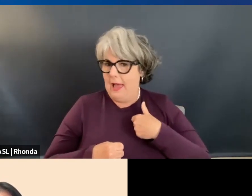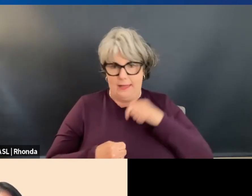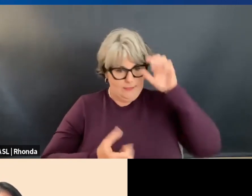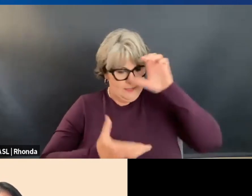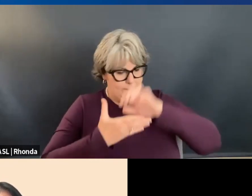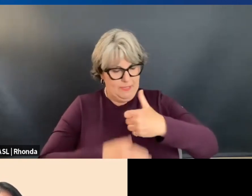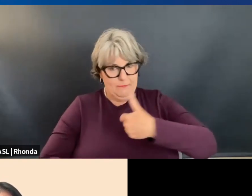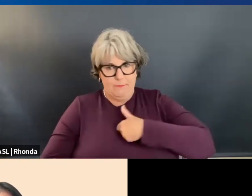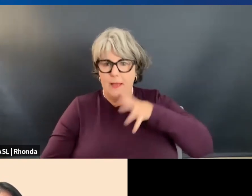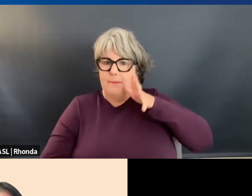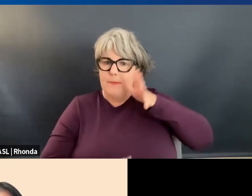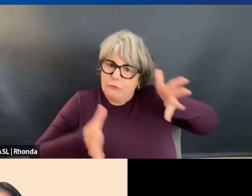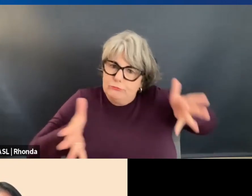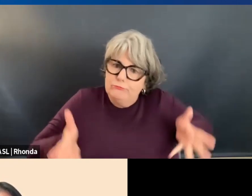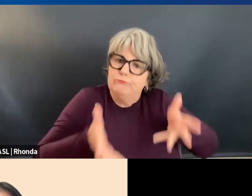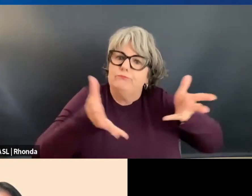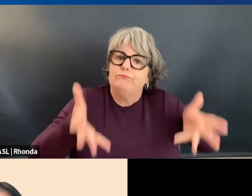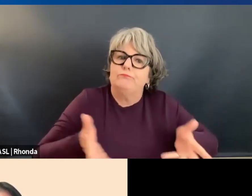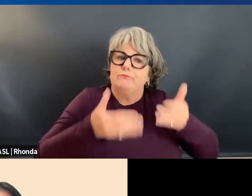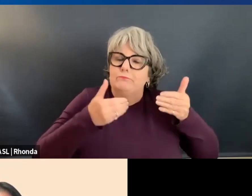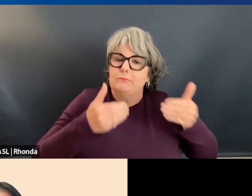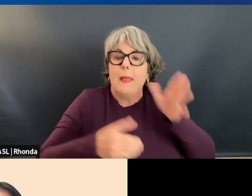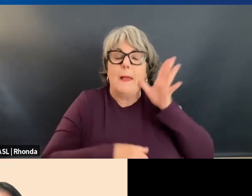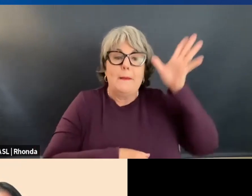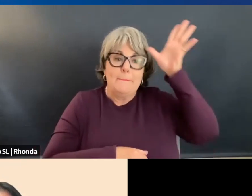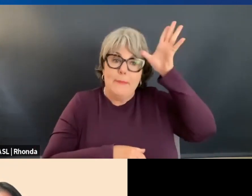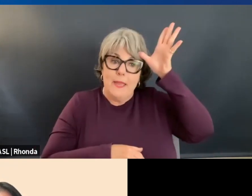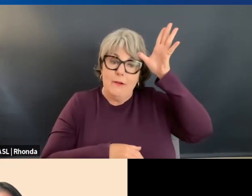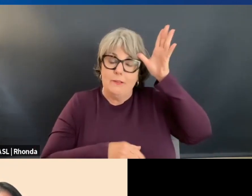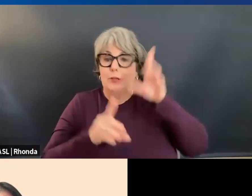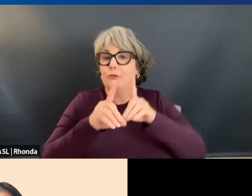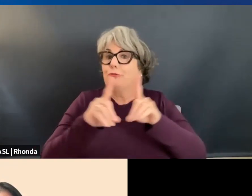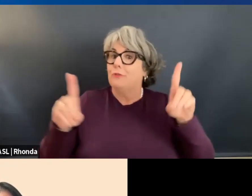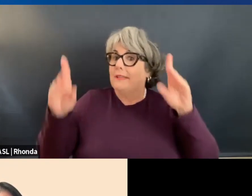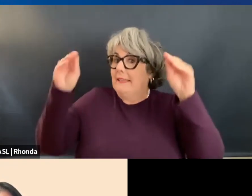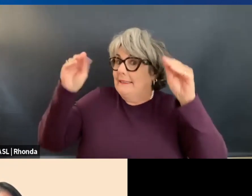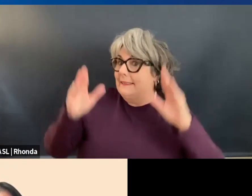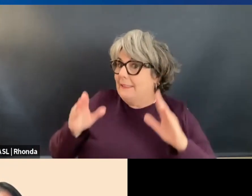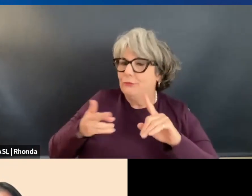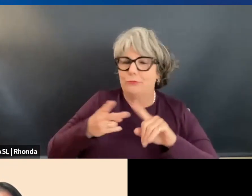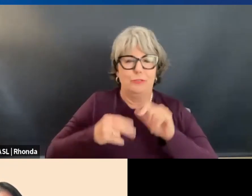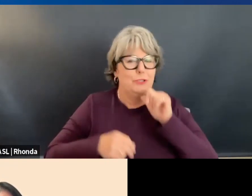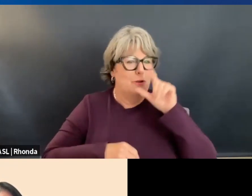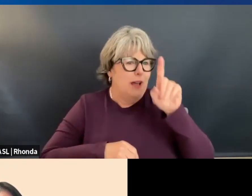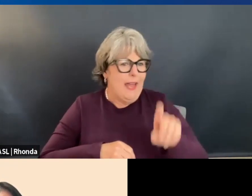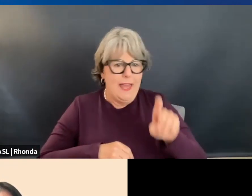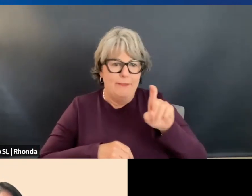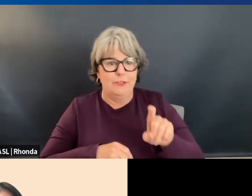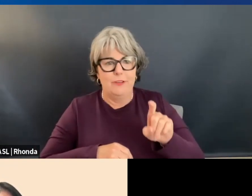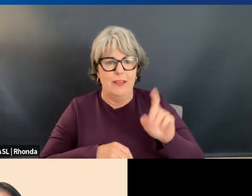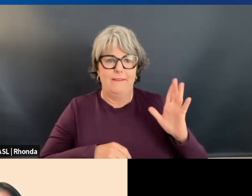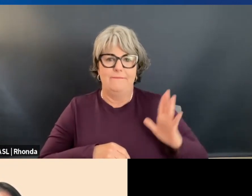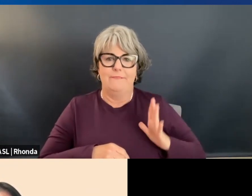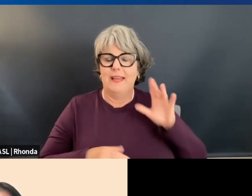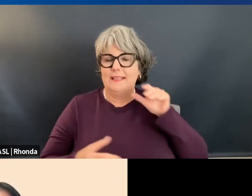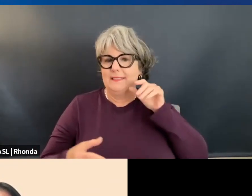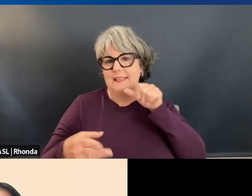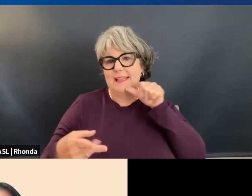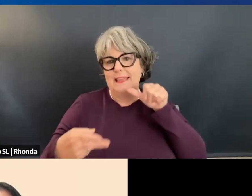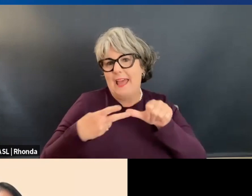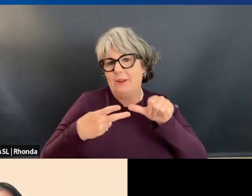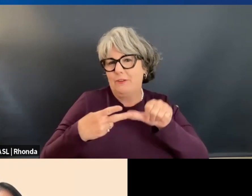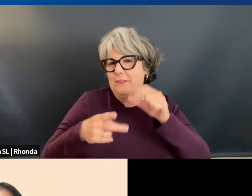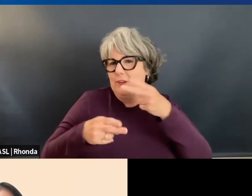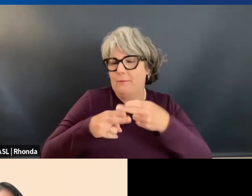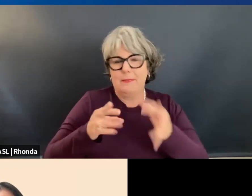me. So parents, you don't have to have a degree in teaching. You don't have to have, you know, fancy letters after your name or be